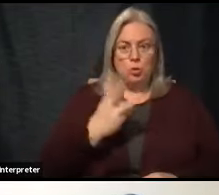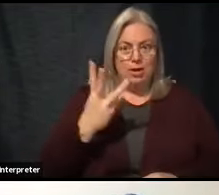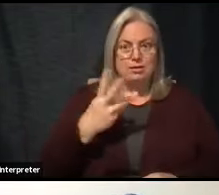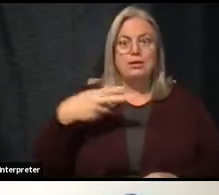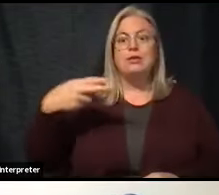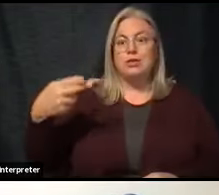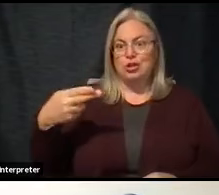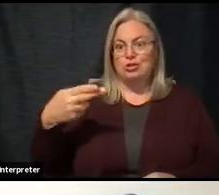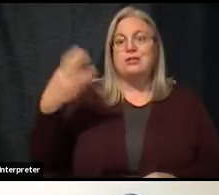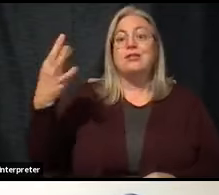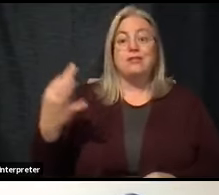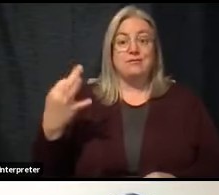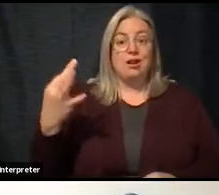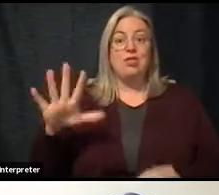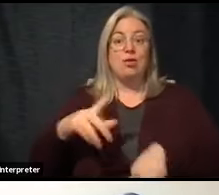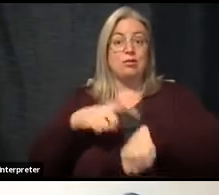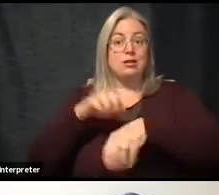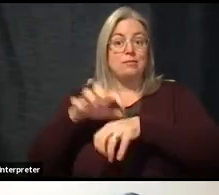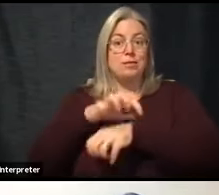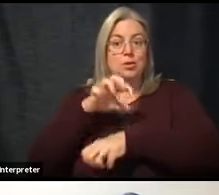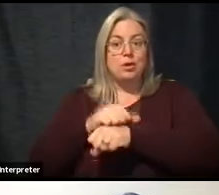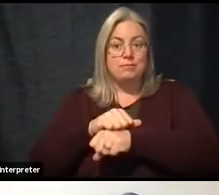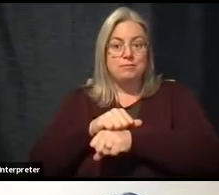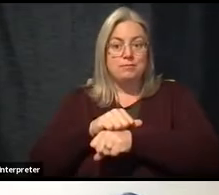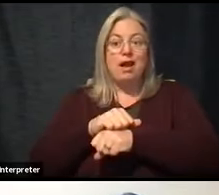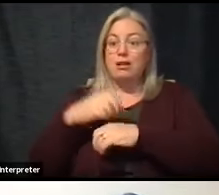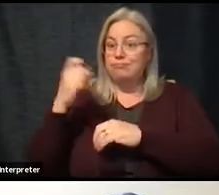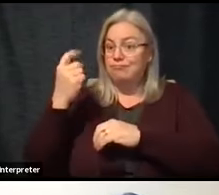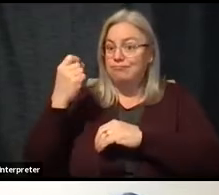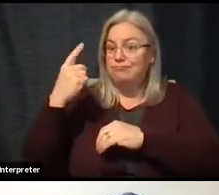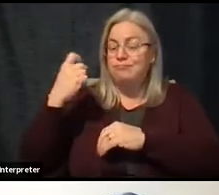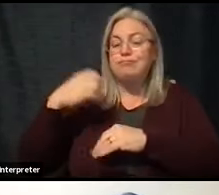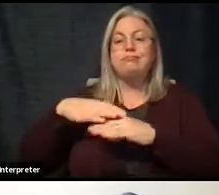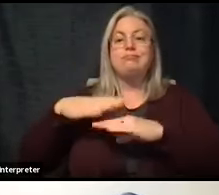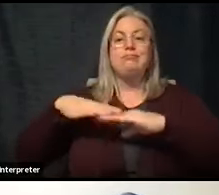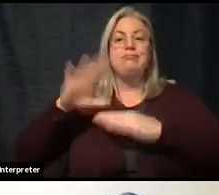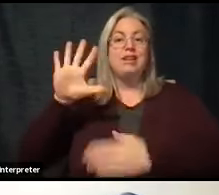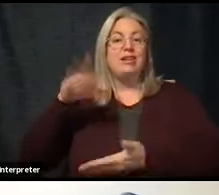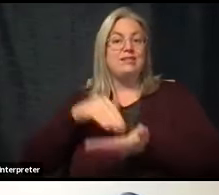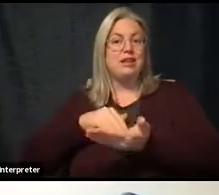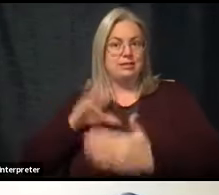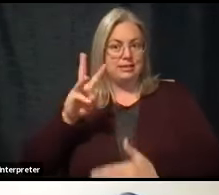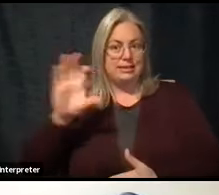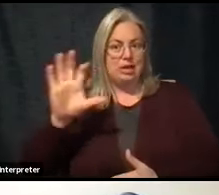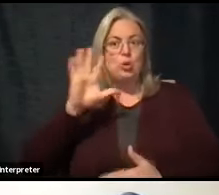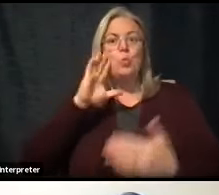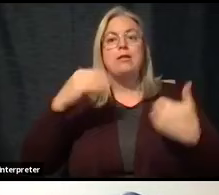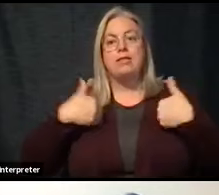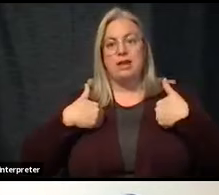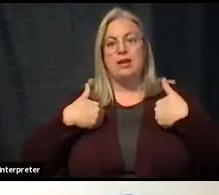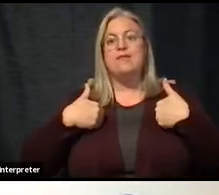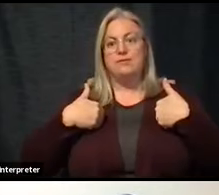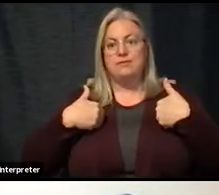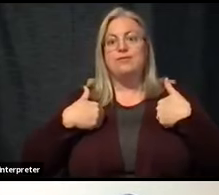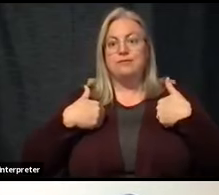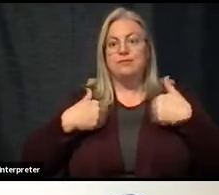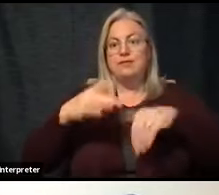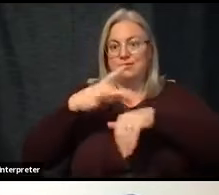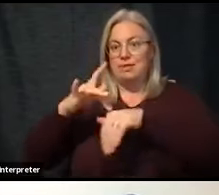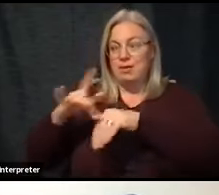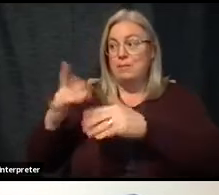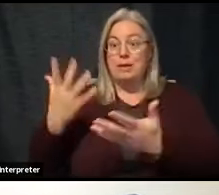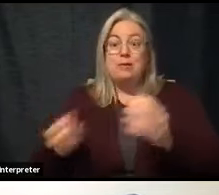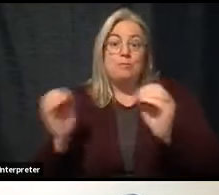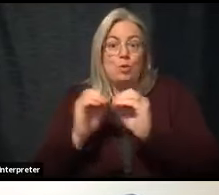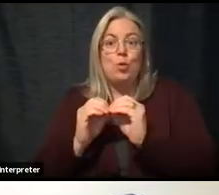Thursday, and Friday, at least 5,600 appointments could be higher,